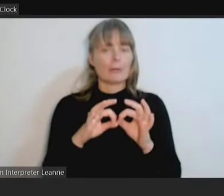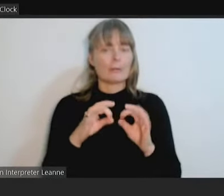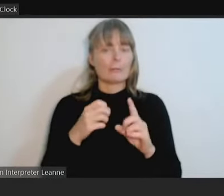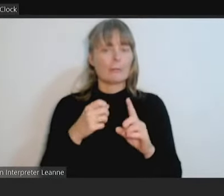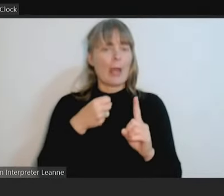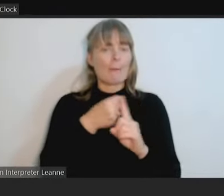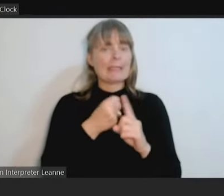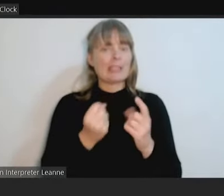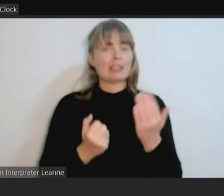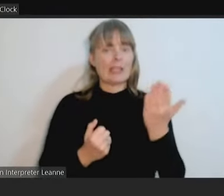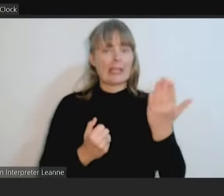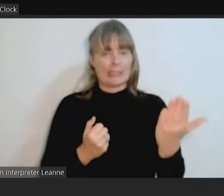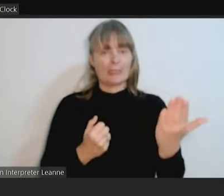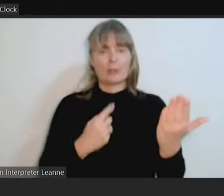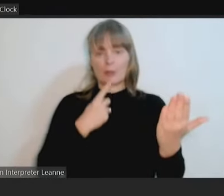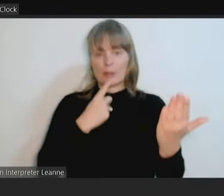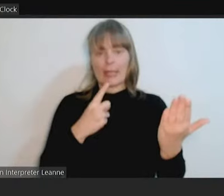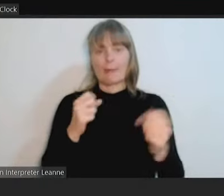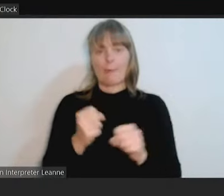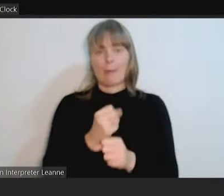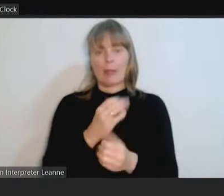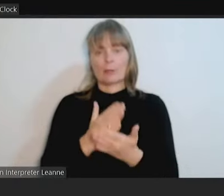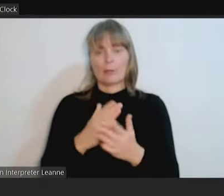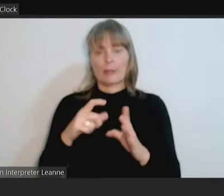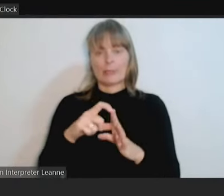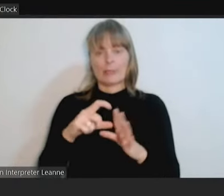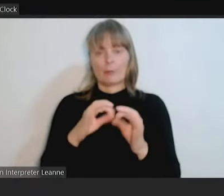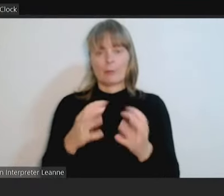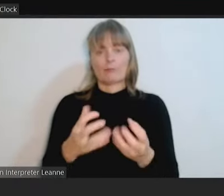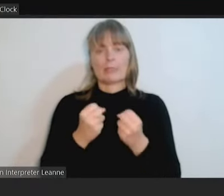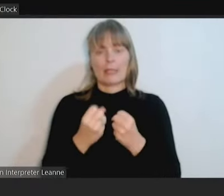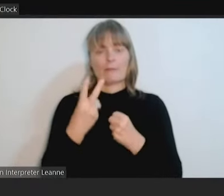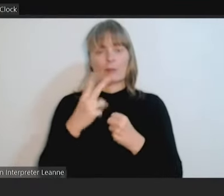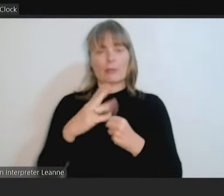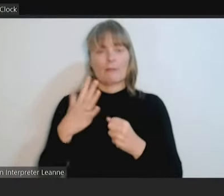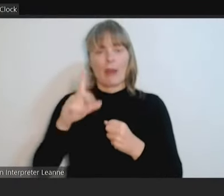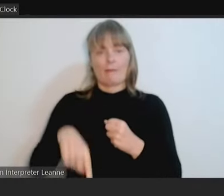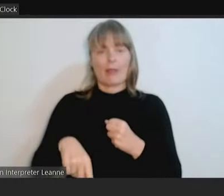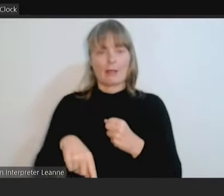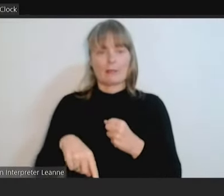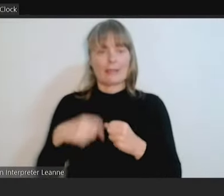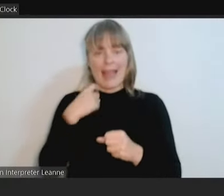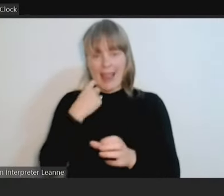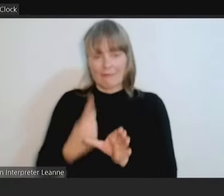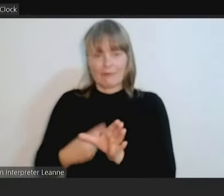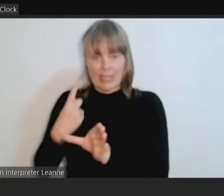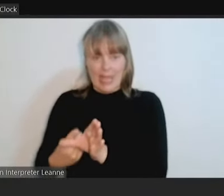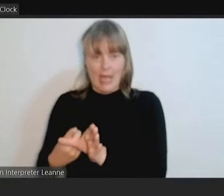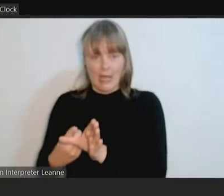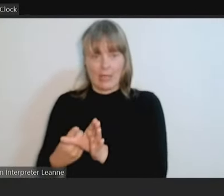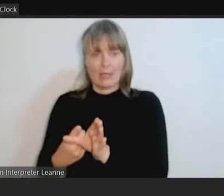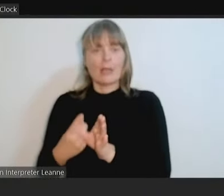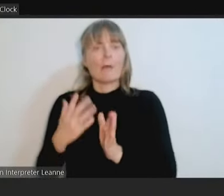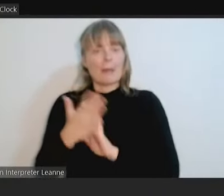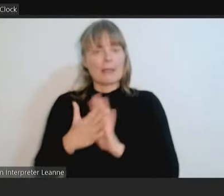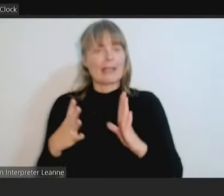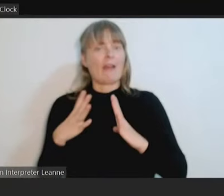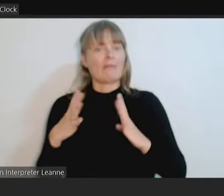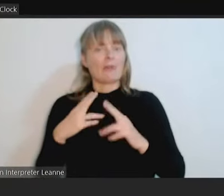receives that annual funding of $25,000 to run the following programs so that they remain free of charge to participants.